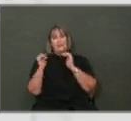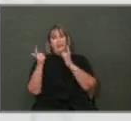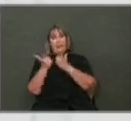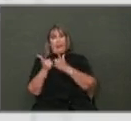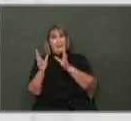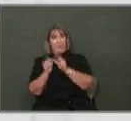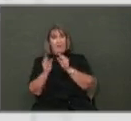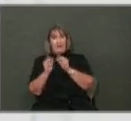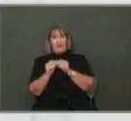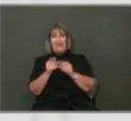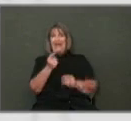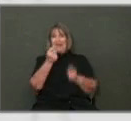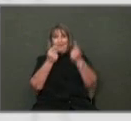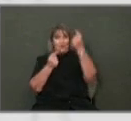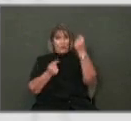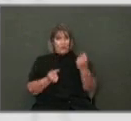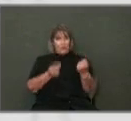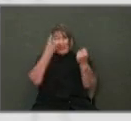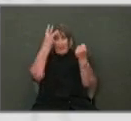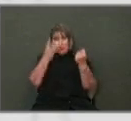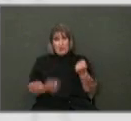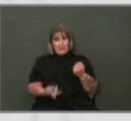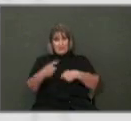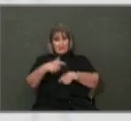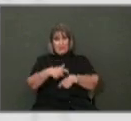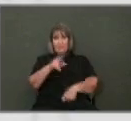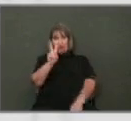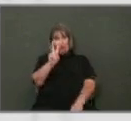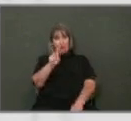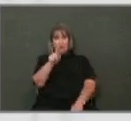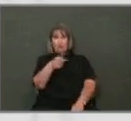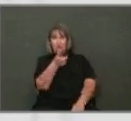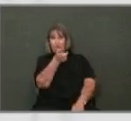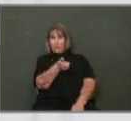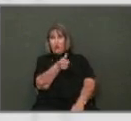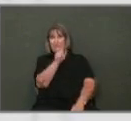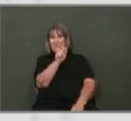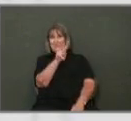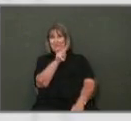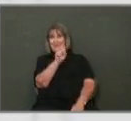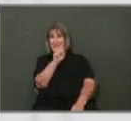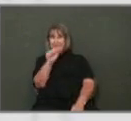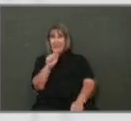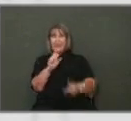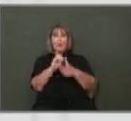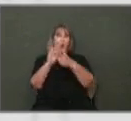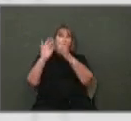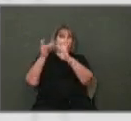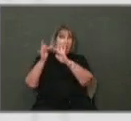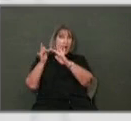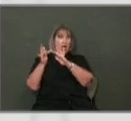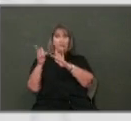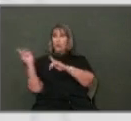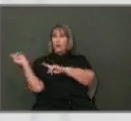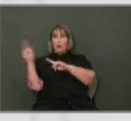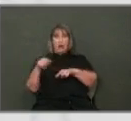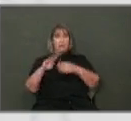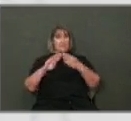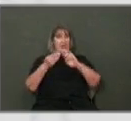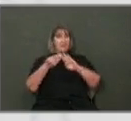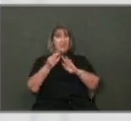be meeting every Tuesday and Wednesday at 2 o'clock. You can watch it on TVS or watch it online or come downtown. We have free parking.